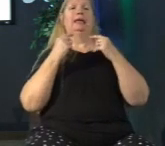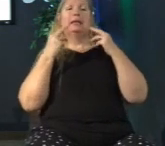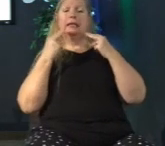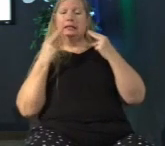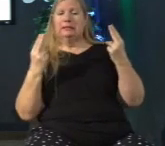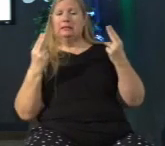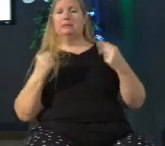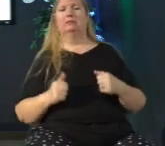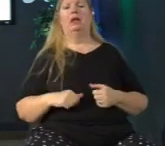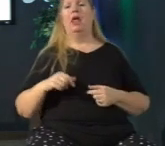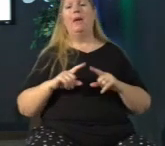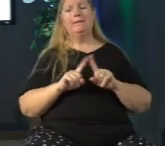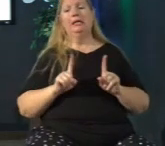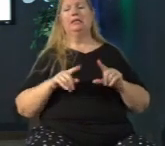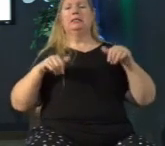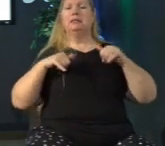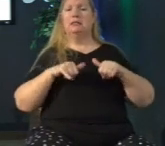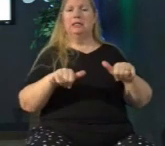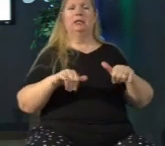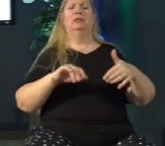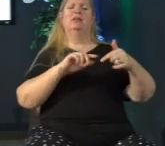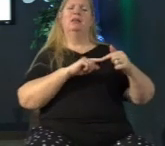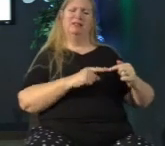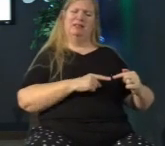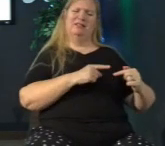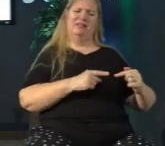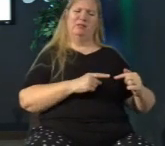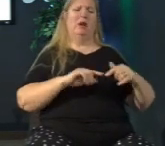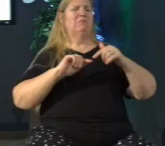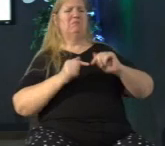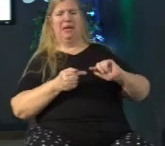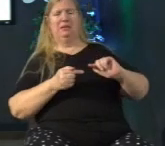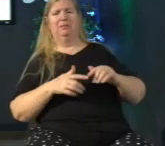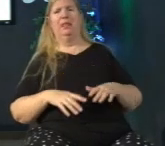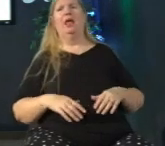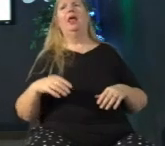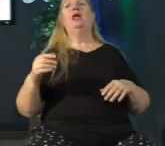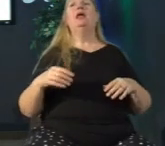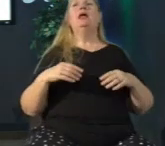he still suffered and as we suffer we can rejoice in that glory